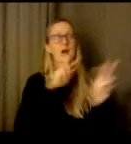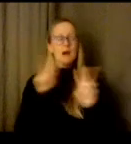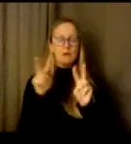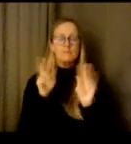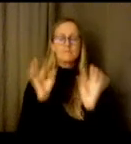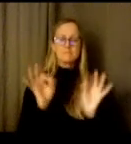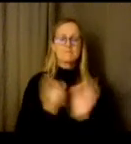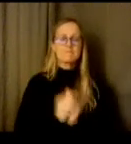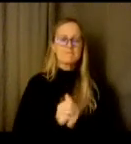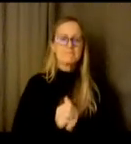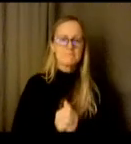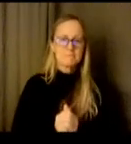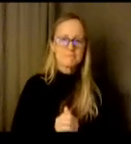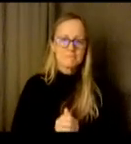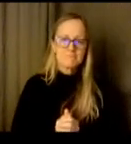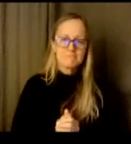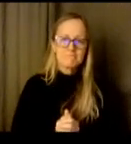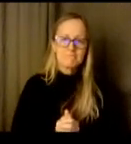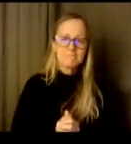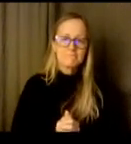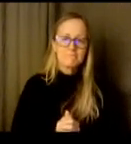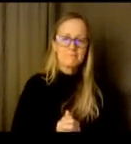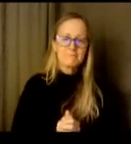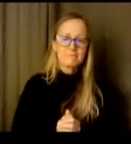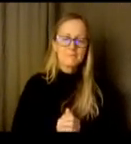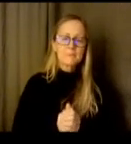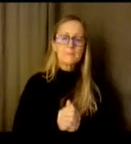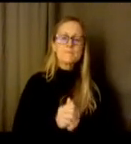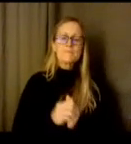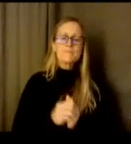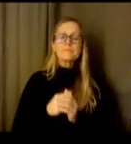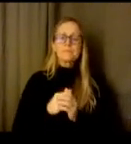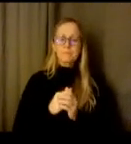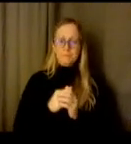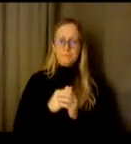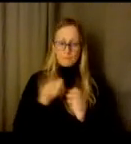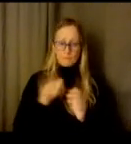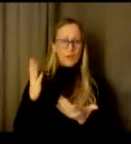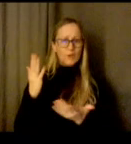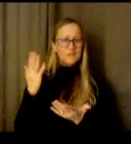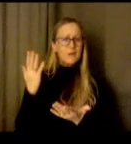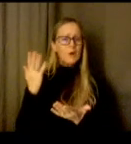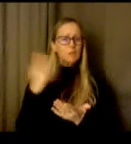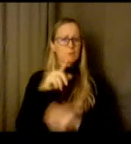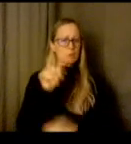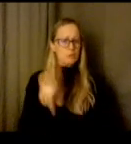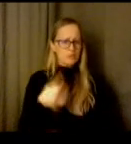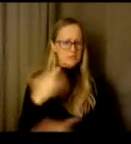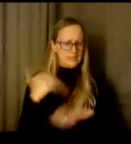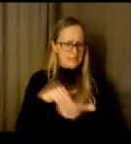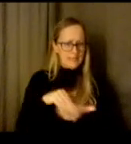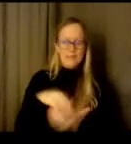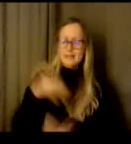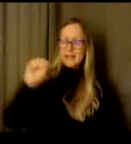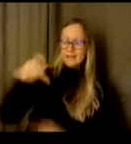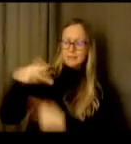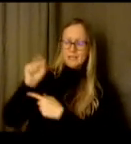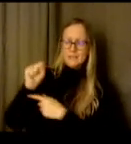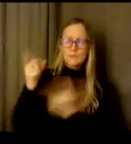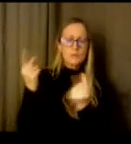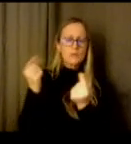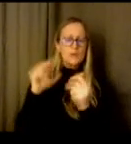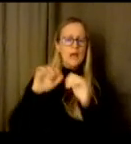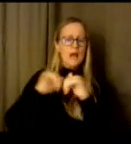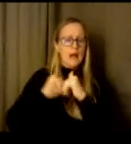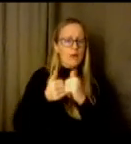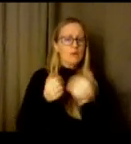that like what what are what's sps doing to help the adults in our system and what kinds of things are we doing to support staff because we know that